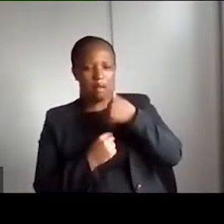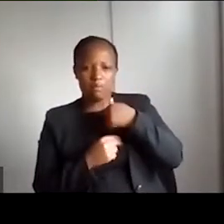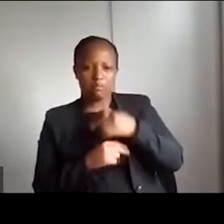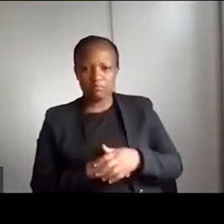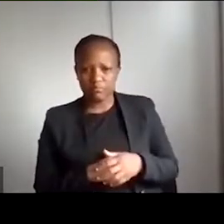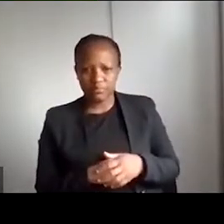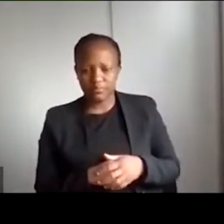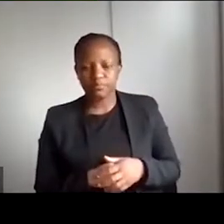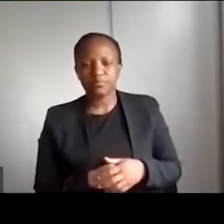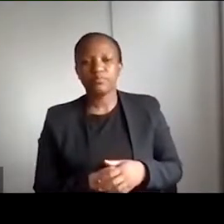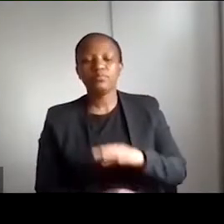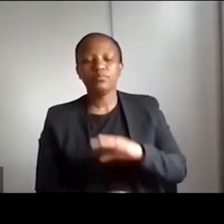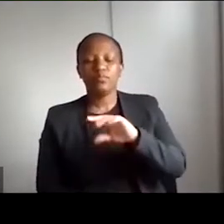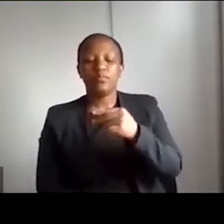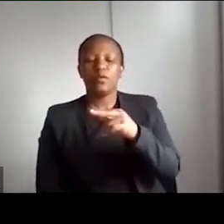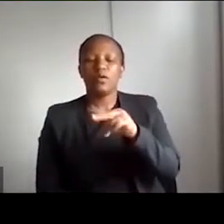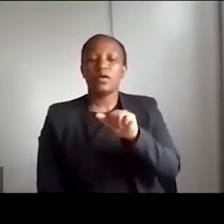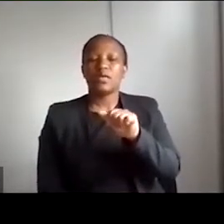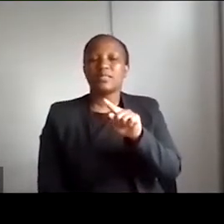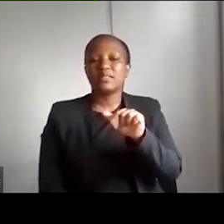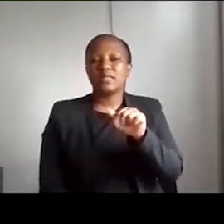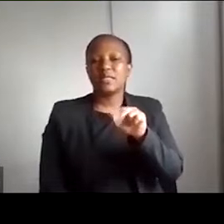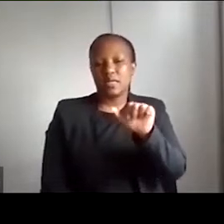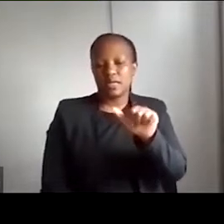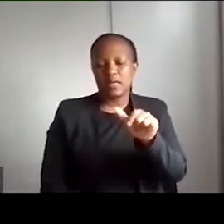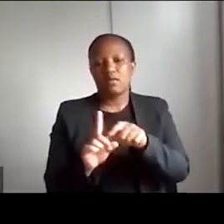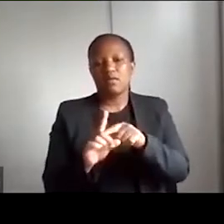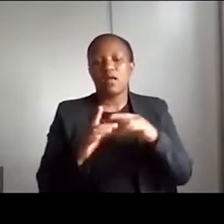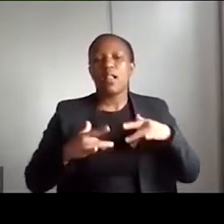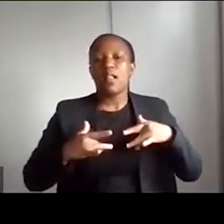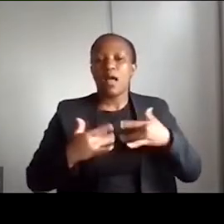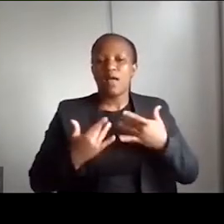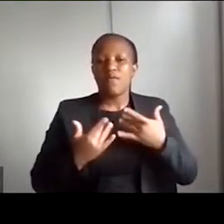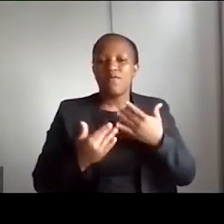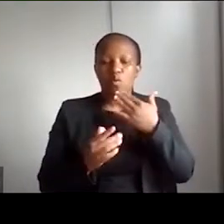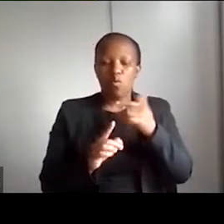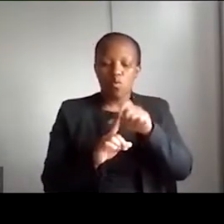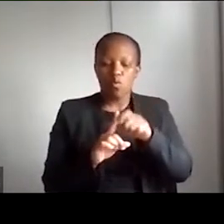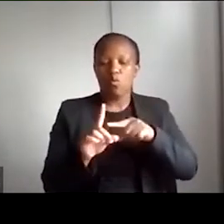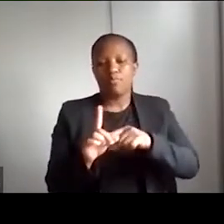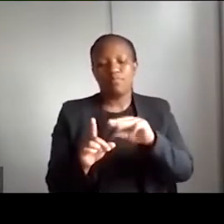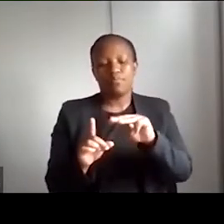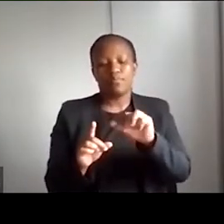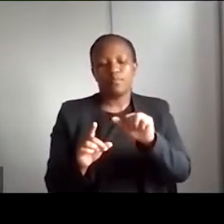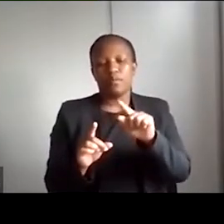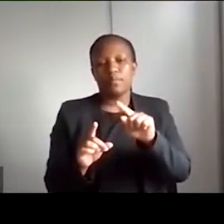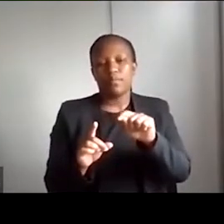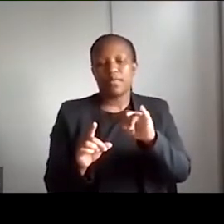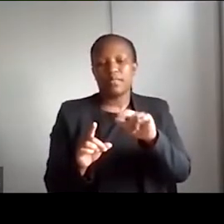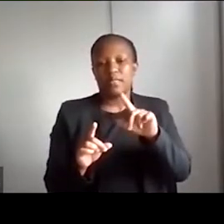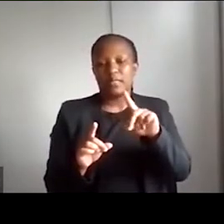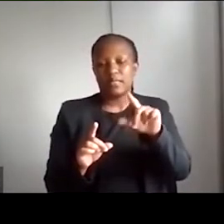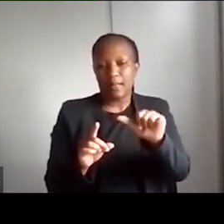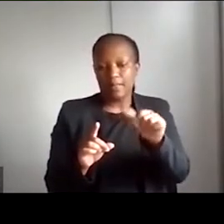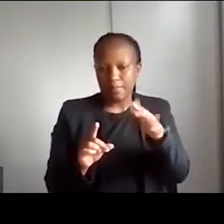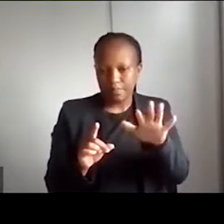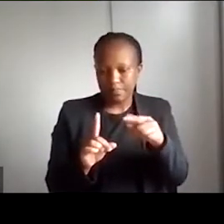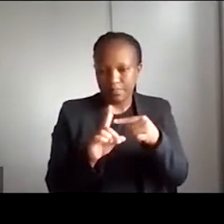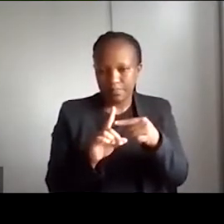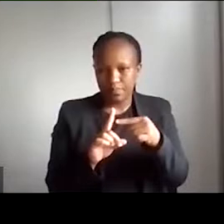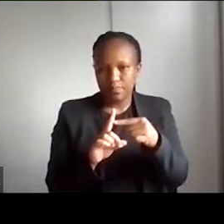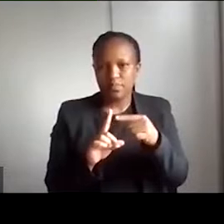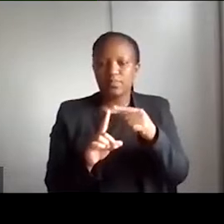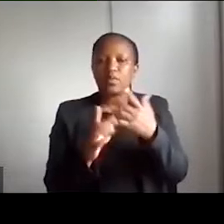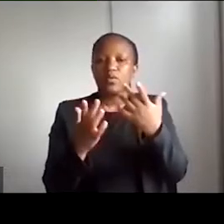Cristina Rivera Garza about the life of Matilde Burgos, a fictional character based on Modesta Burgos, intern